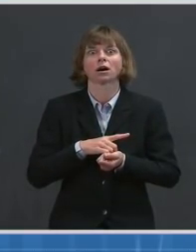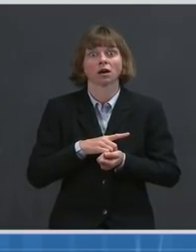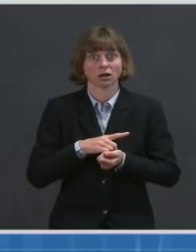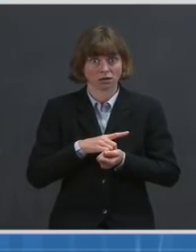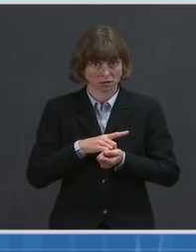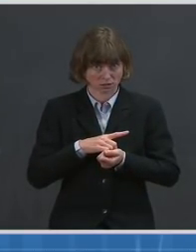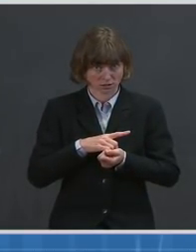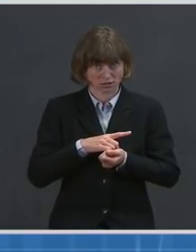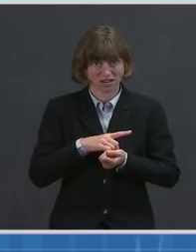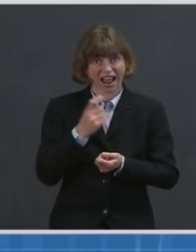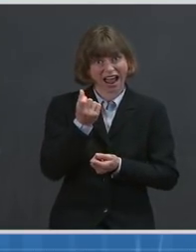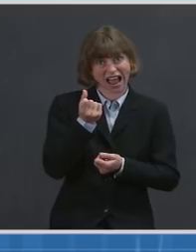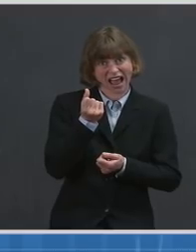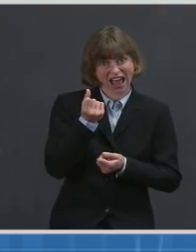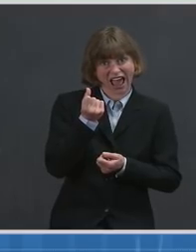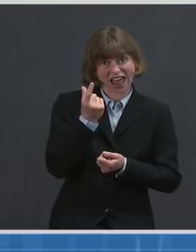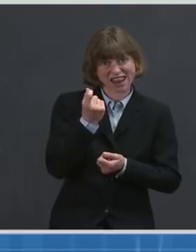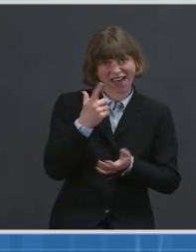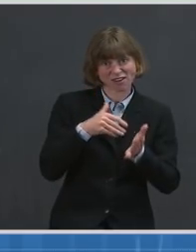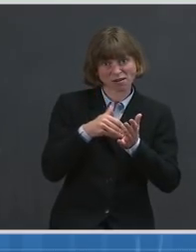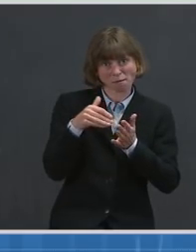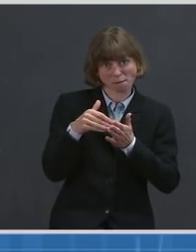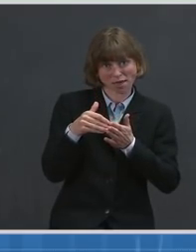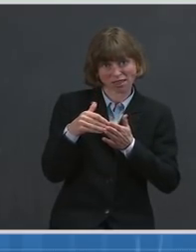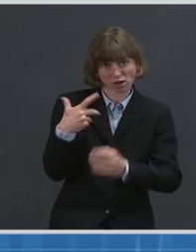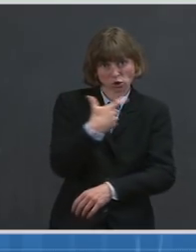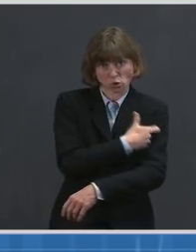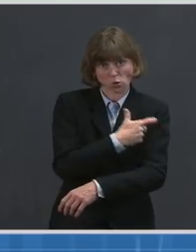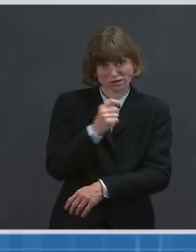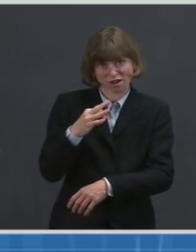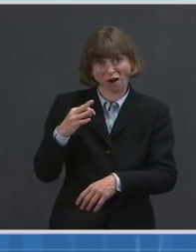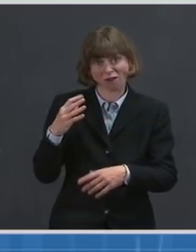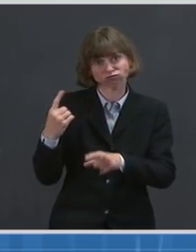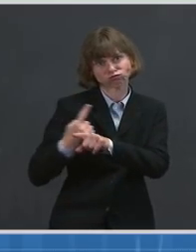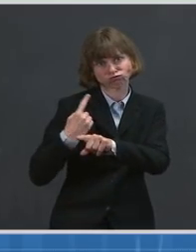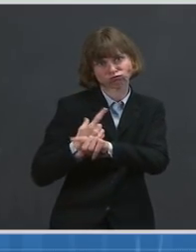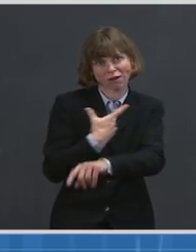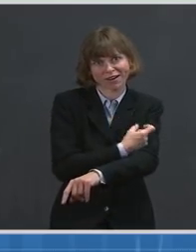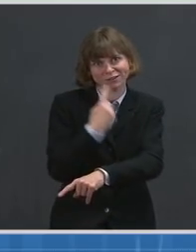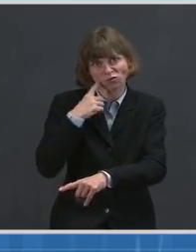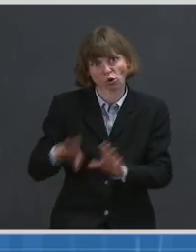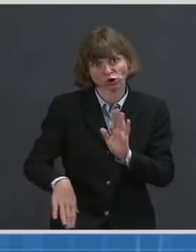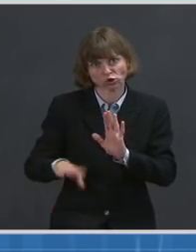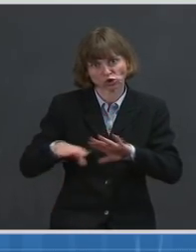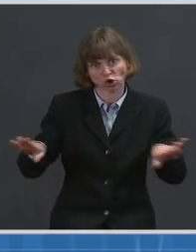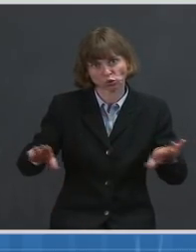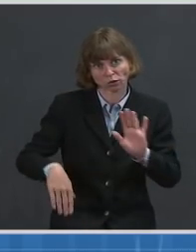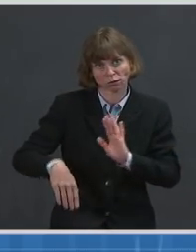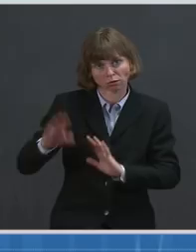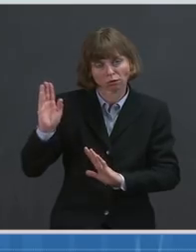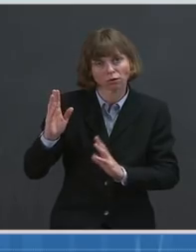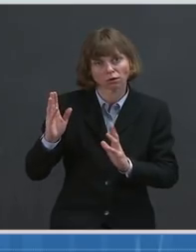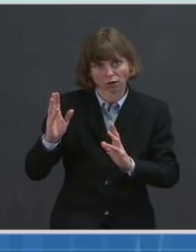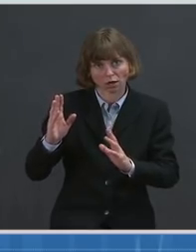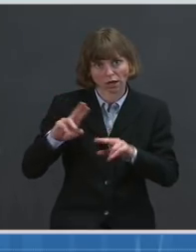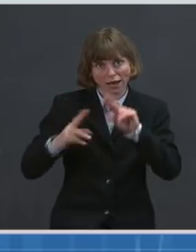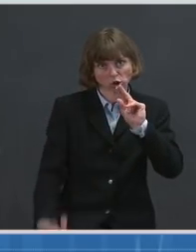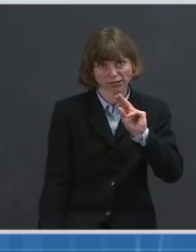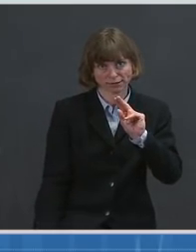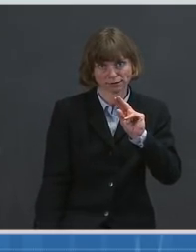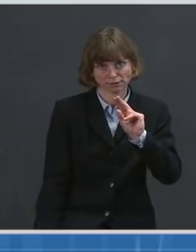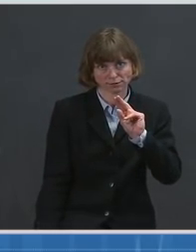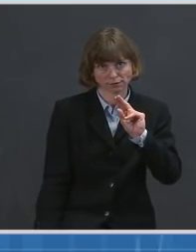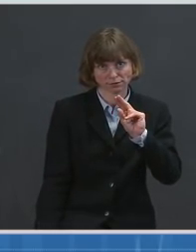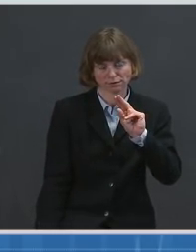by about 11 million doses, a substantial and historic decline. As we work to get our